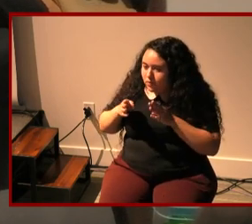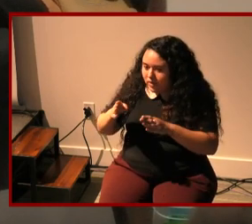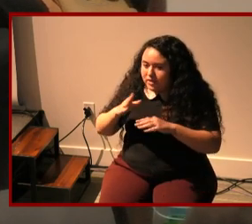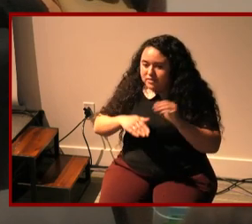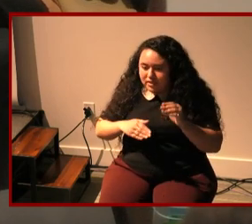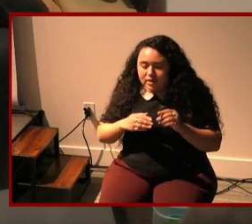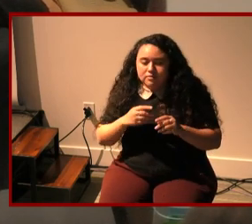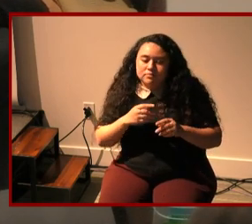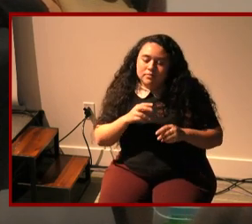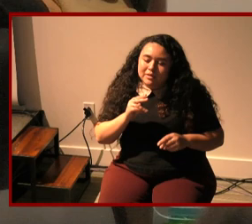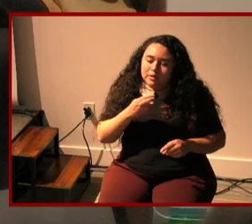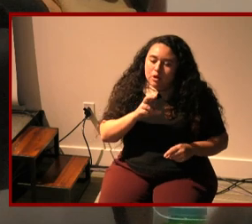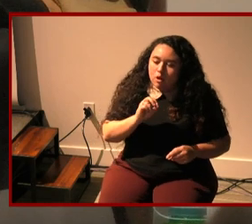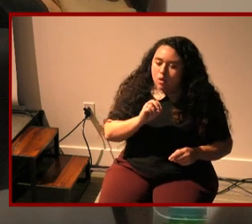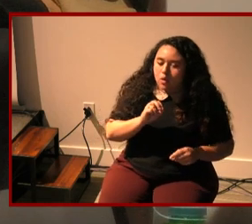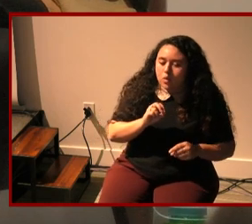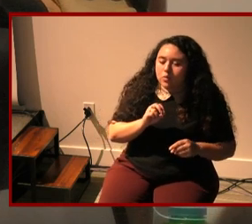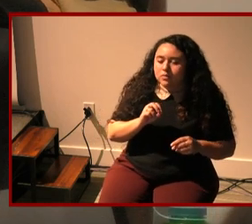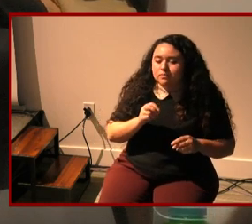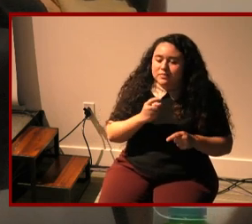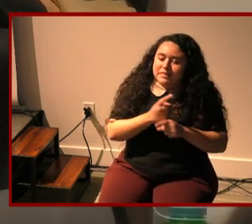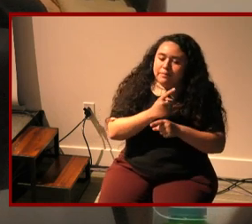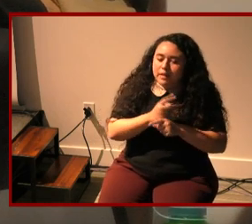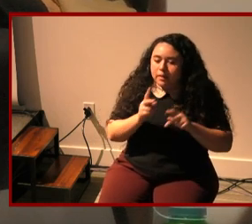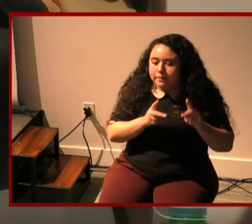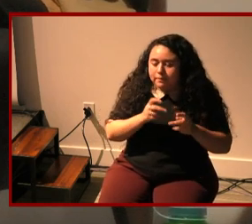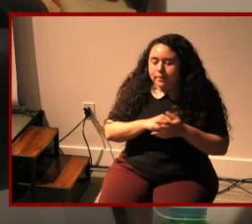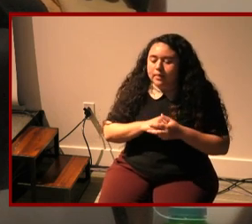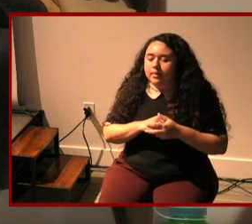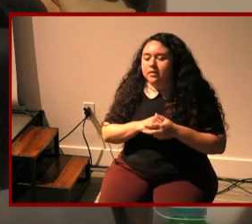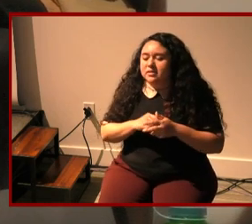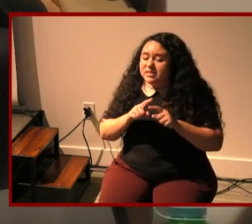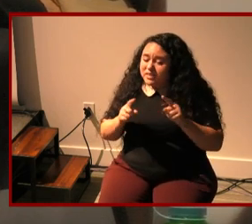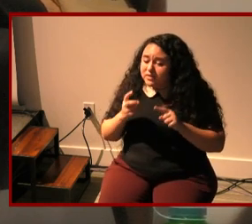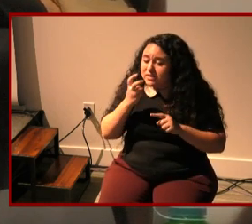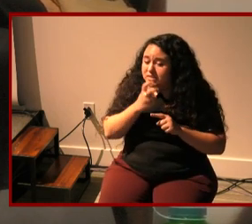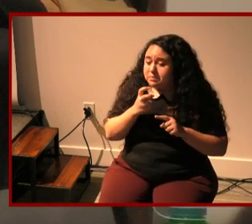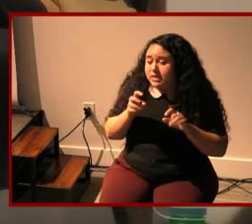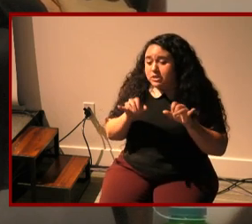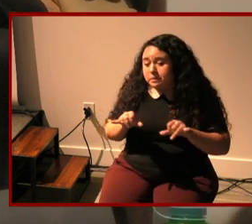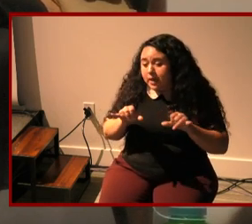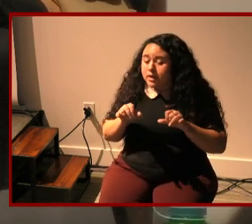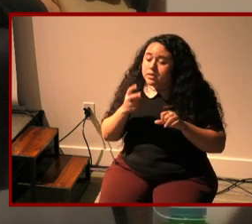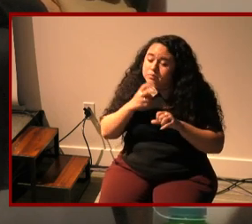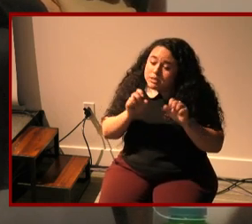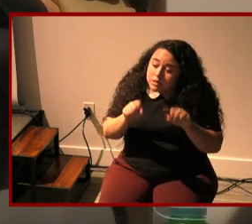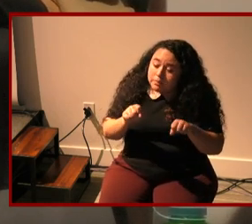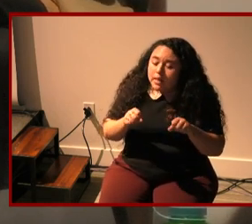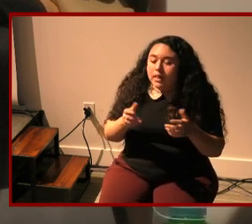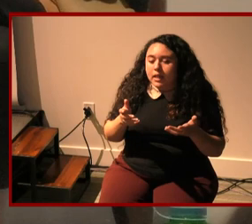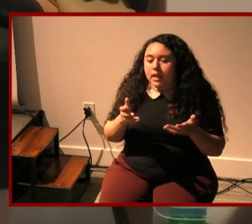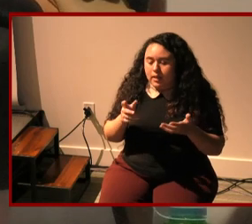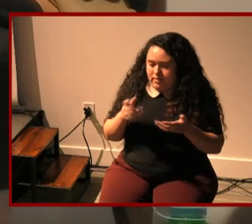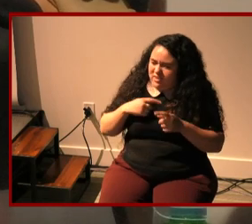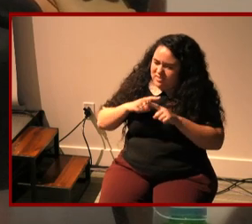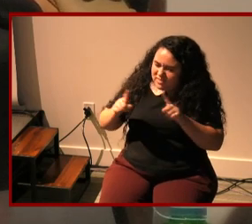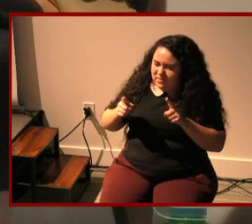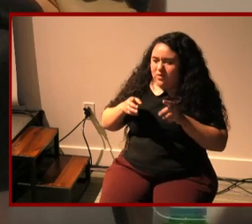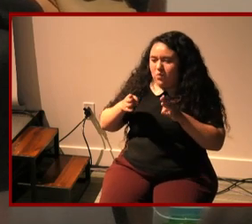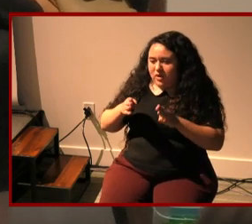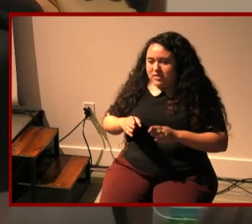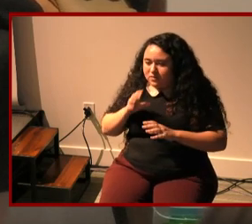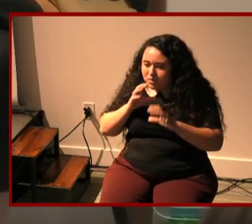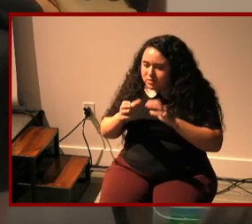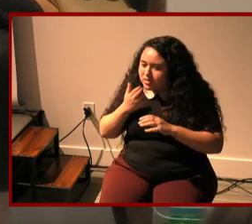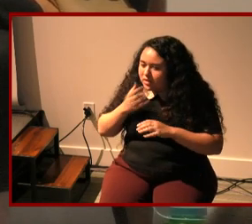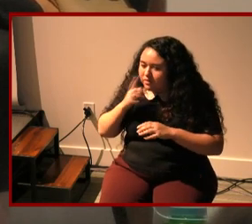neurotypical folks um through folks who have different speech patterns or steep speech capacities yeah thank you for